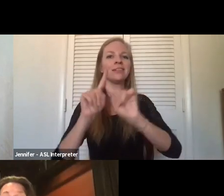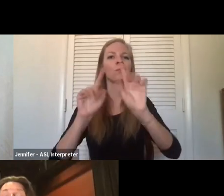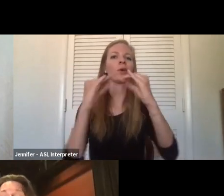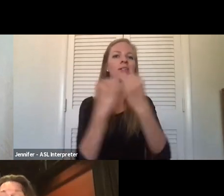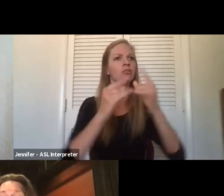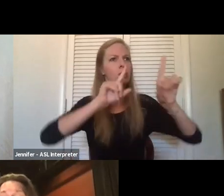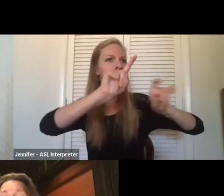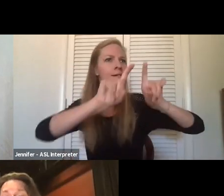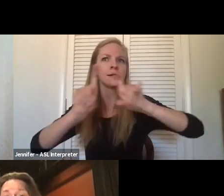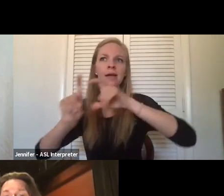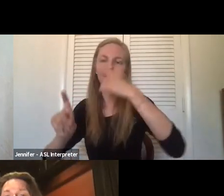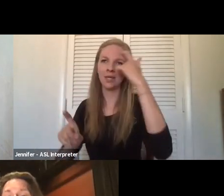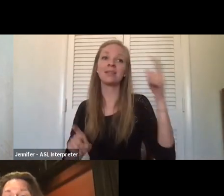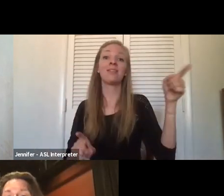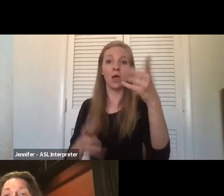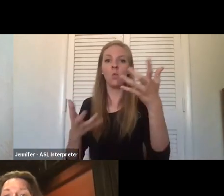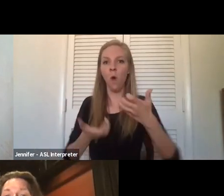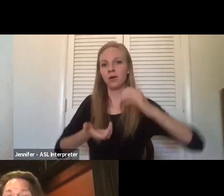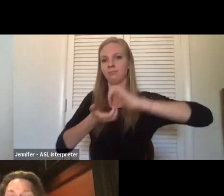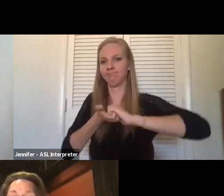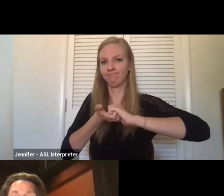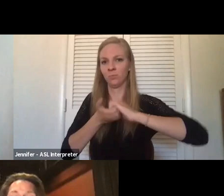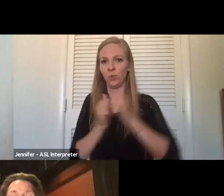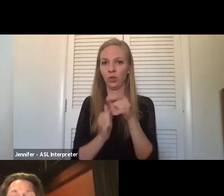going to want to be your, your ally in this the whole way.